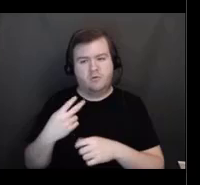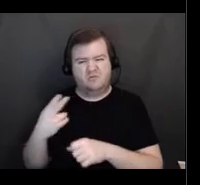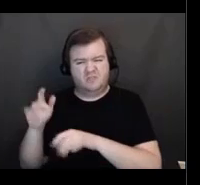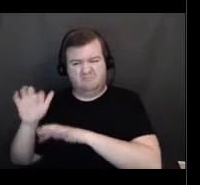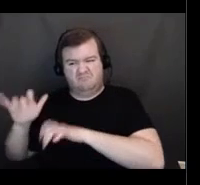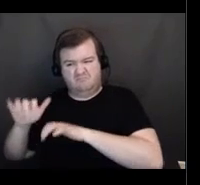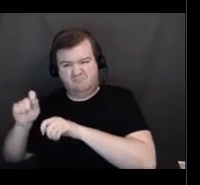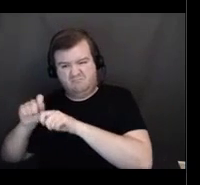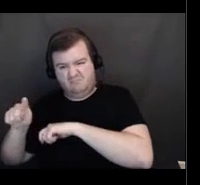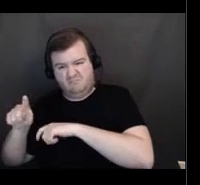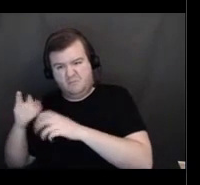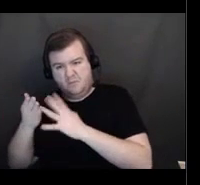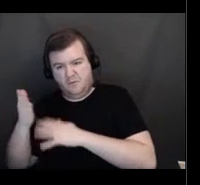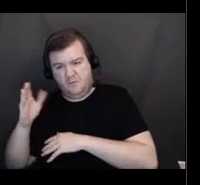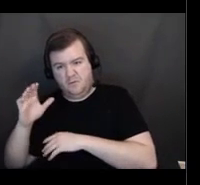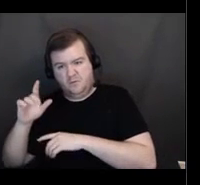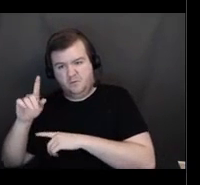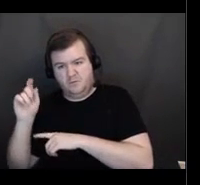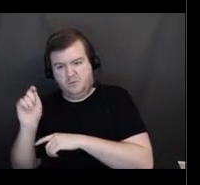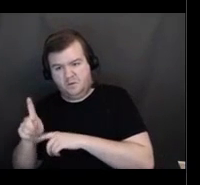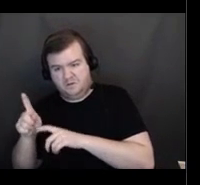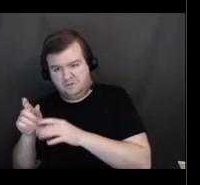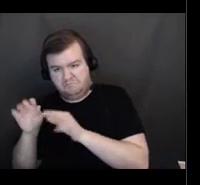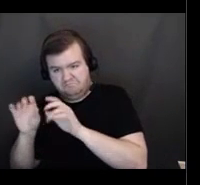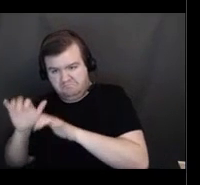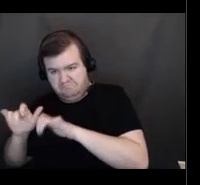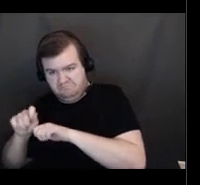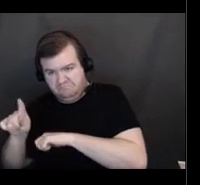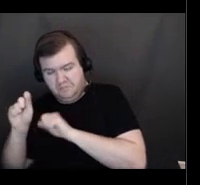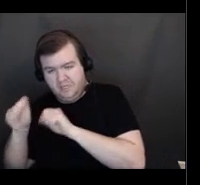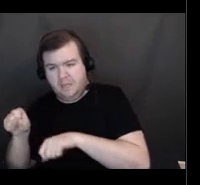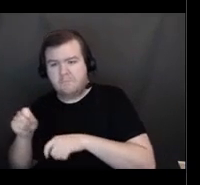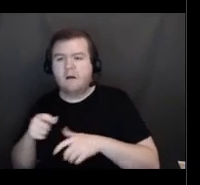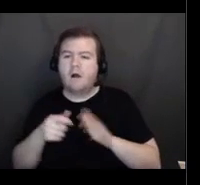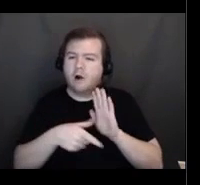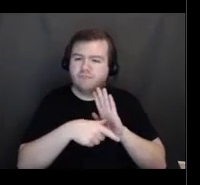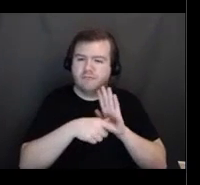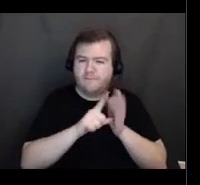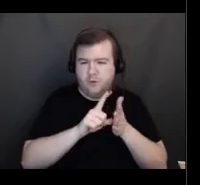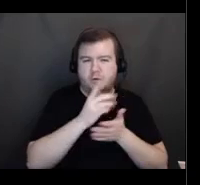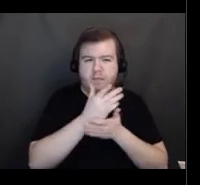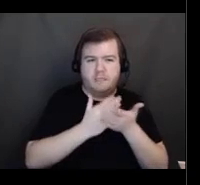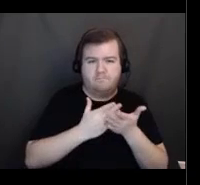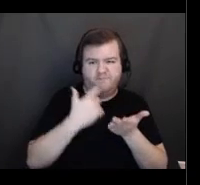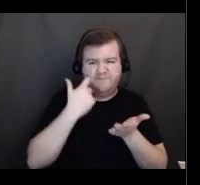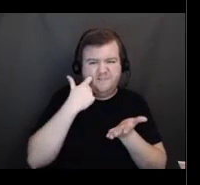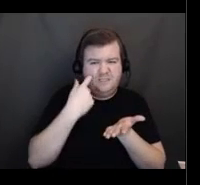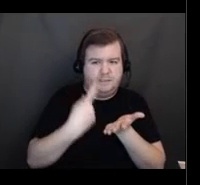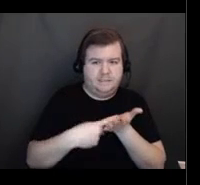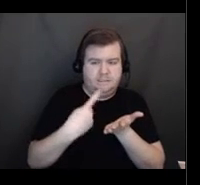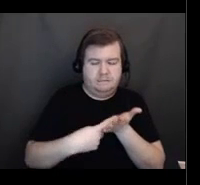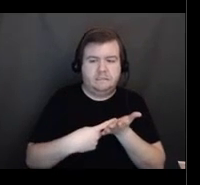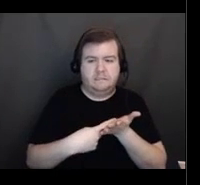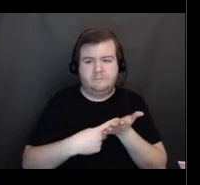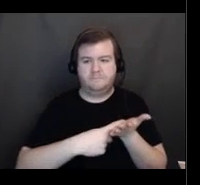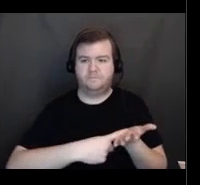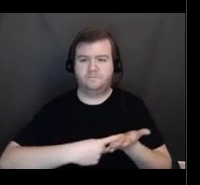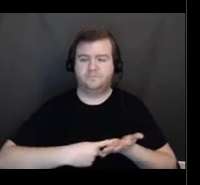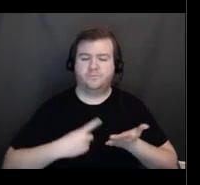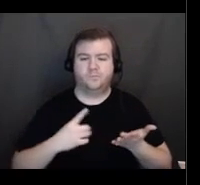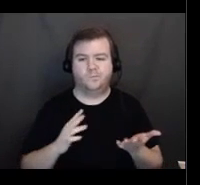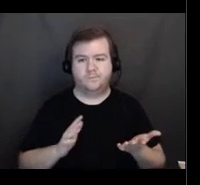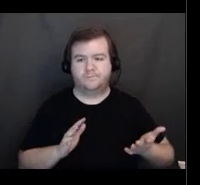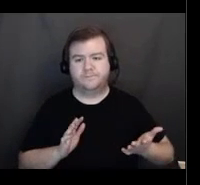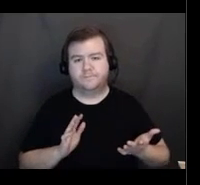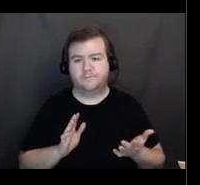let me read a few of these questions that were answered outside of us talking about